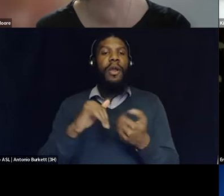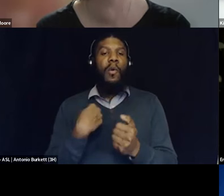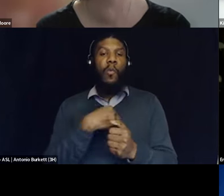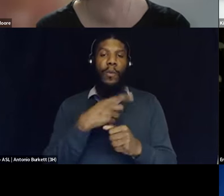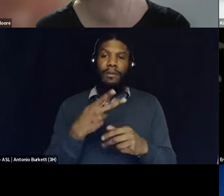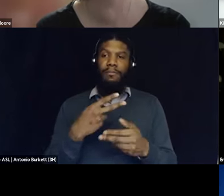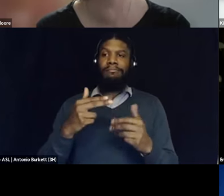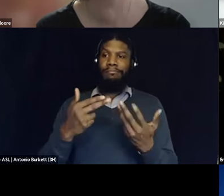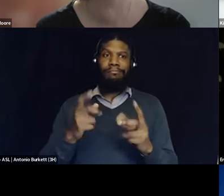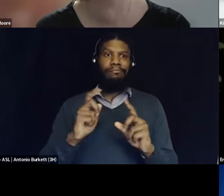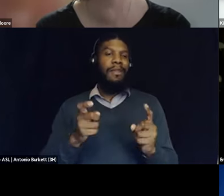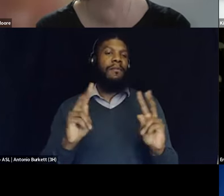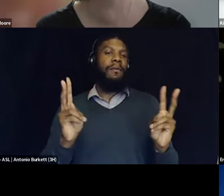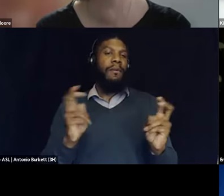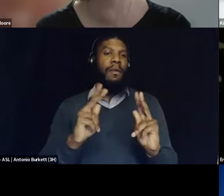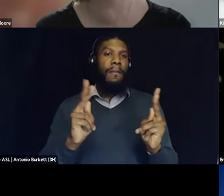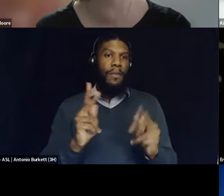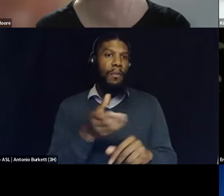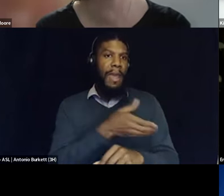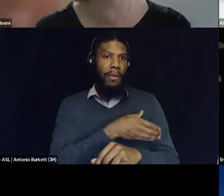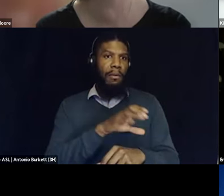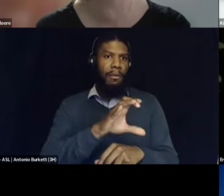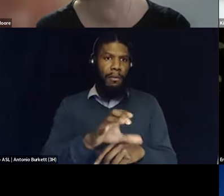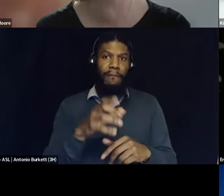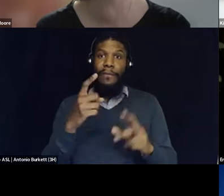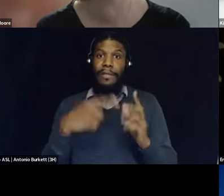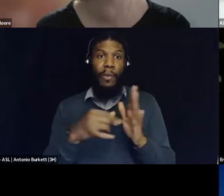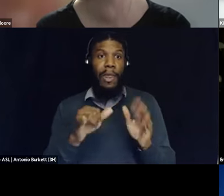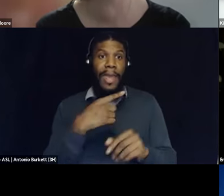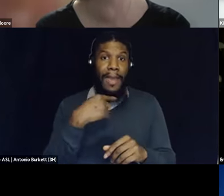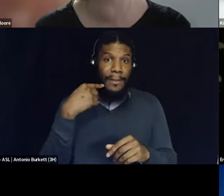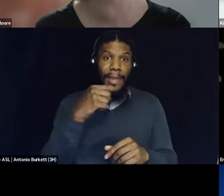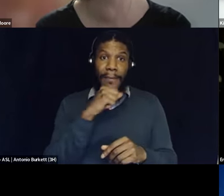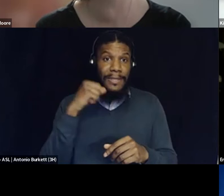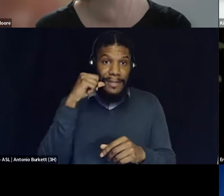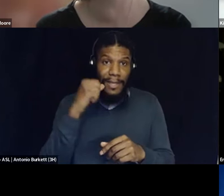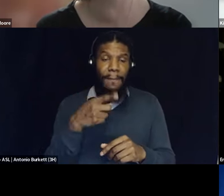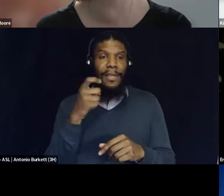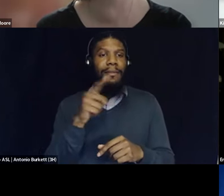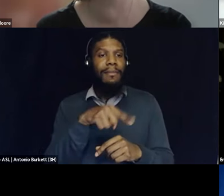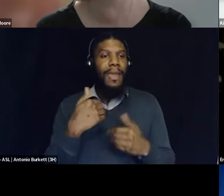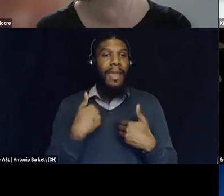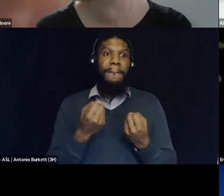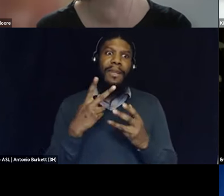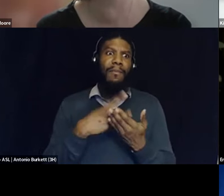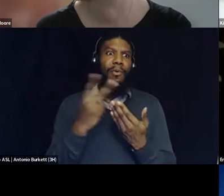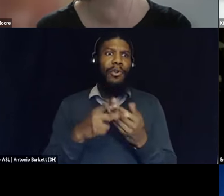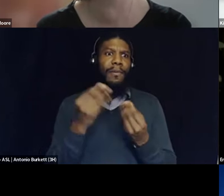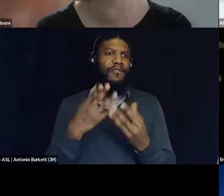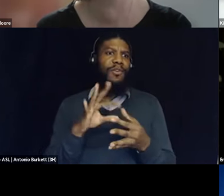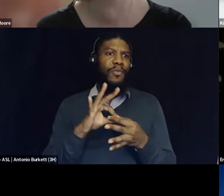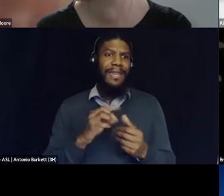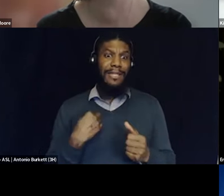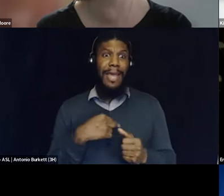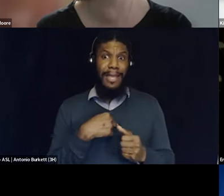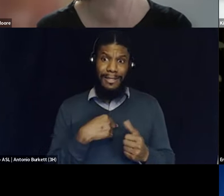accountable to hold the palantirs accountable because they have all of this information and all these programs on us so i